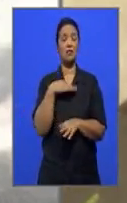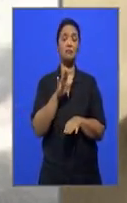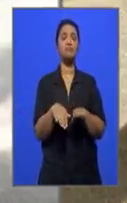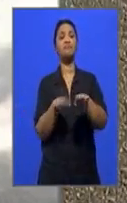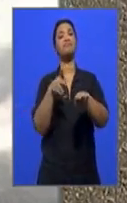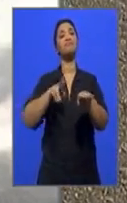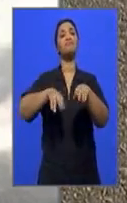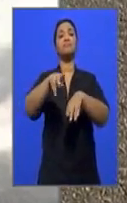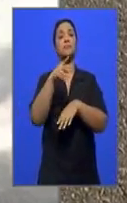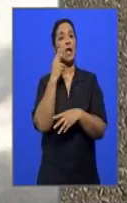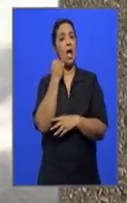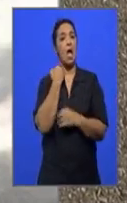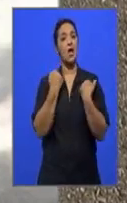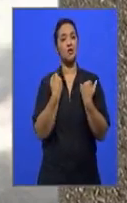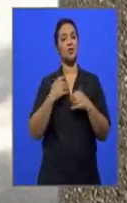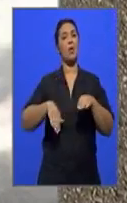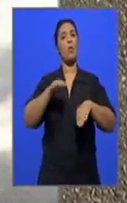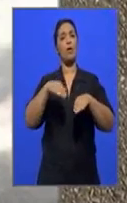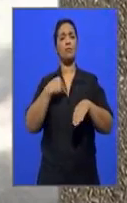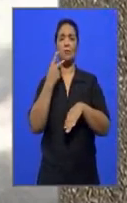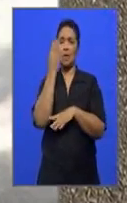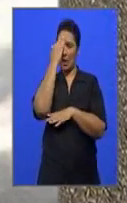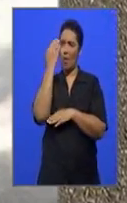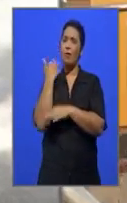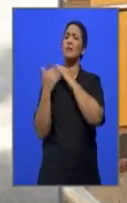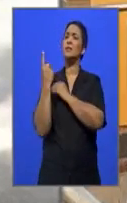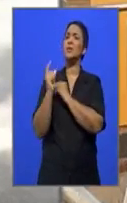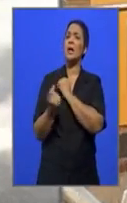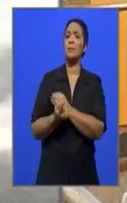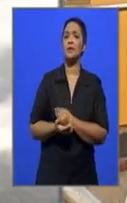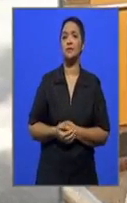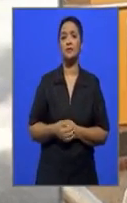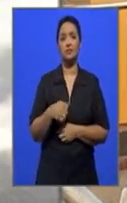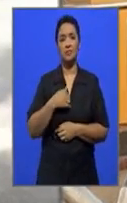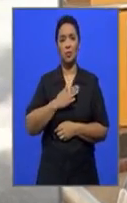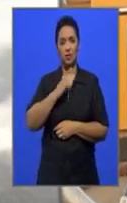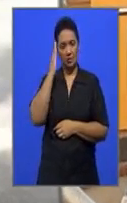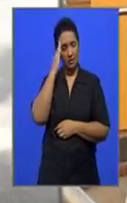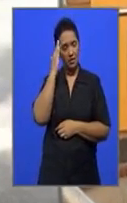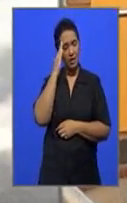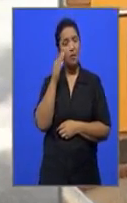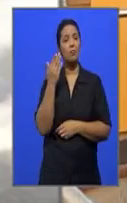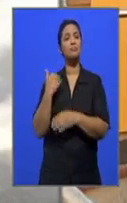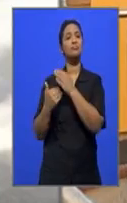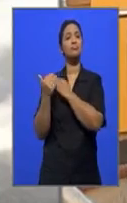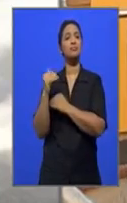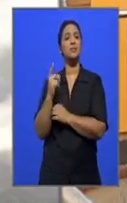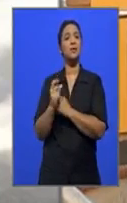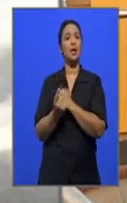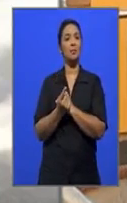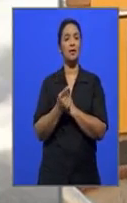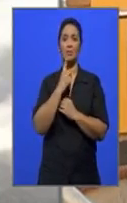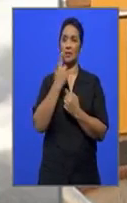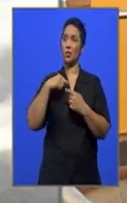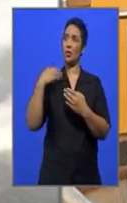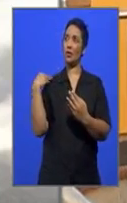while others are looking to find out more about their history. I like to believe that history teaches us, it looms us to become who